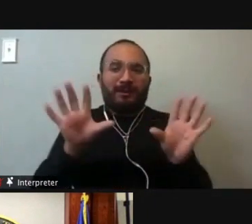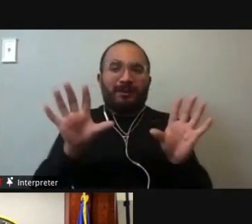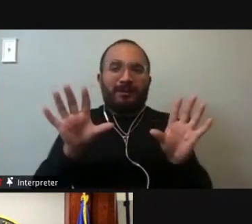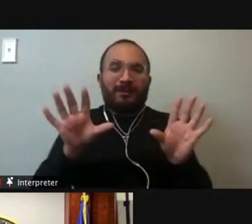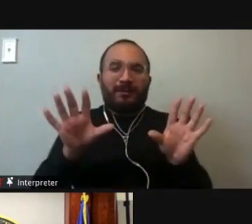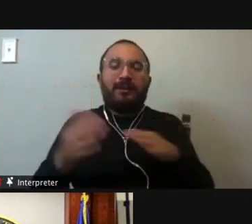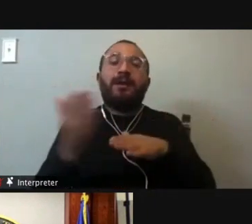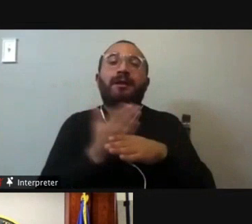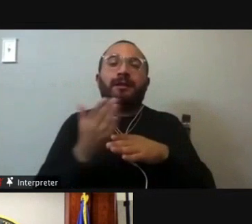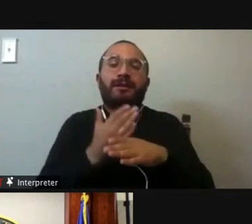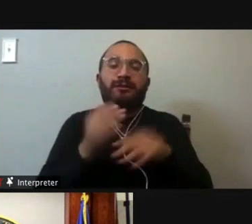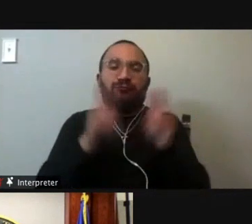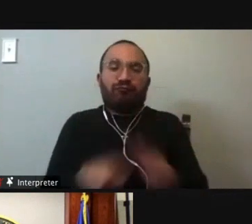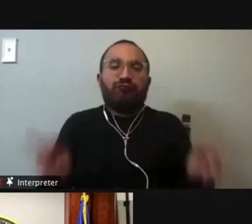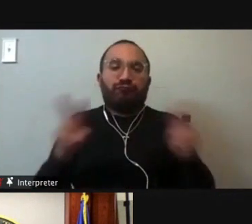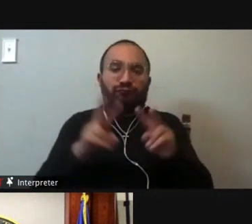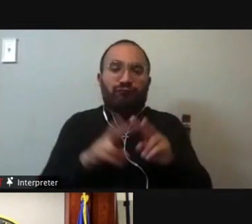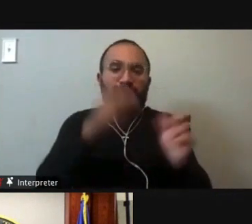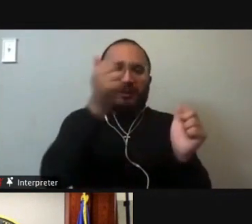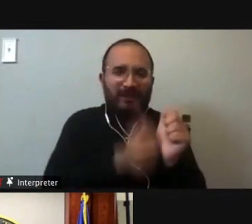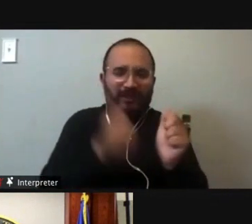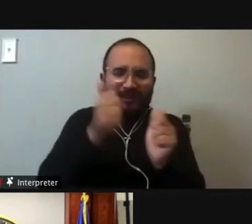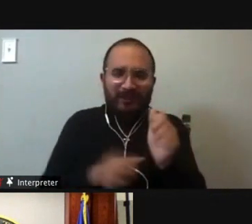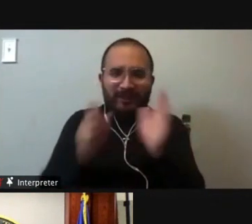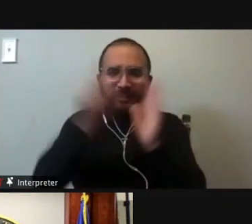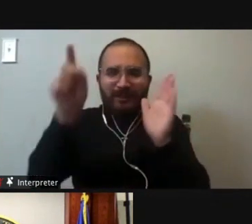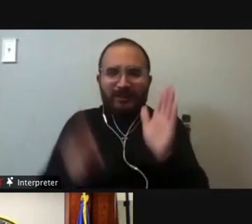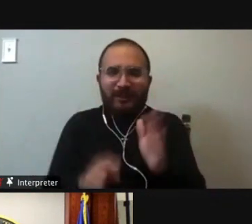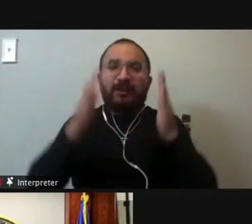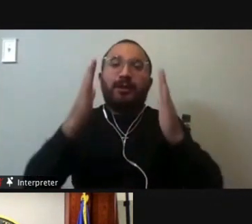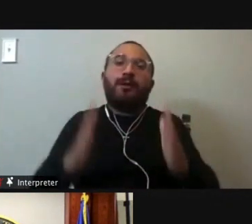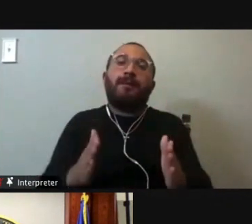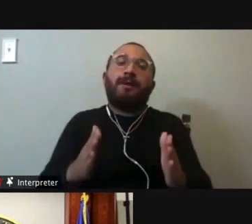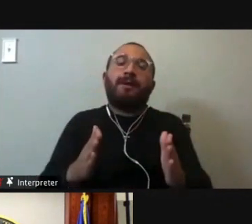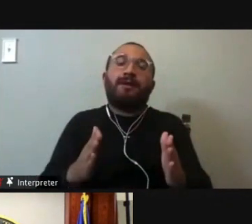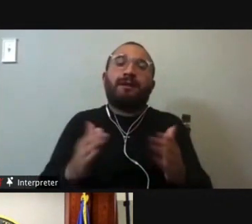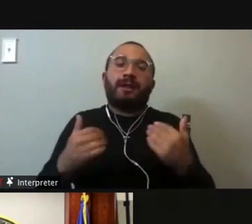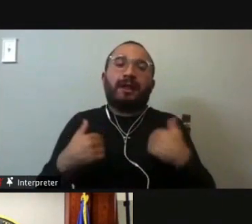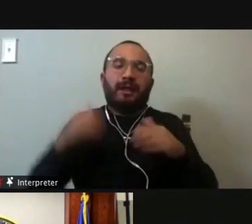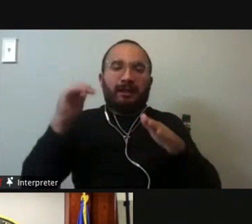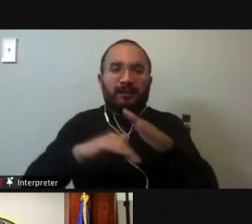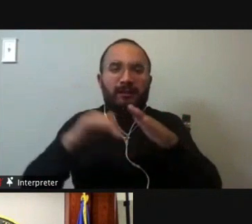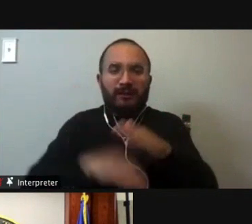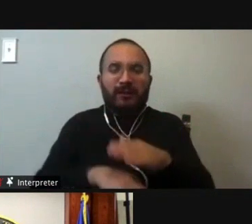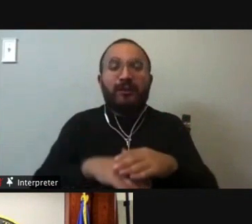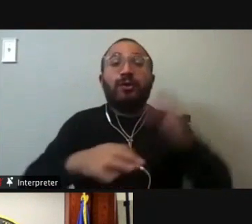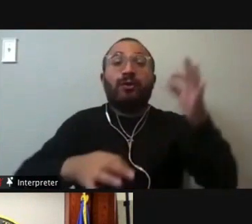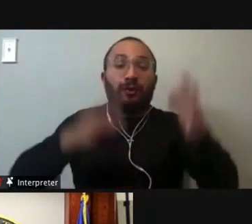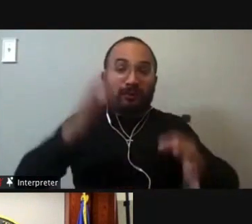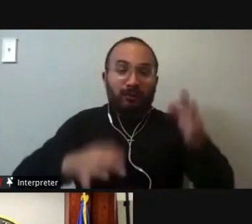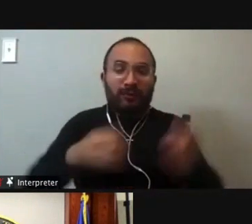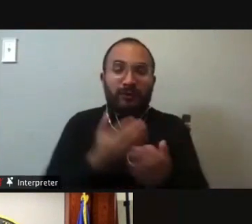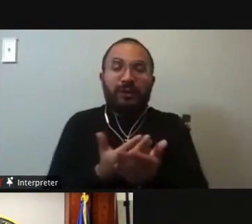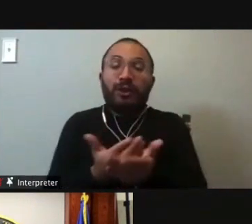our shared values that every Texan is guaranteed the fair and equal access to our courts. More importantly, the right of appeal and